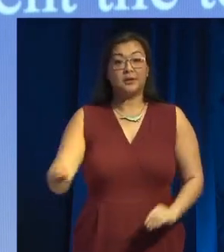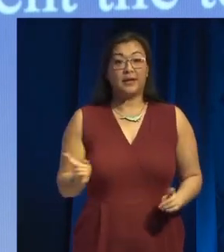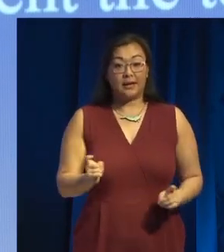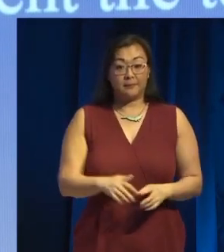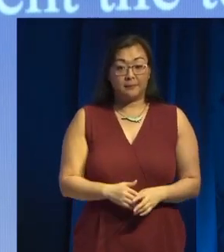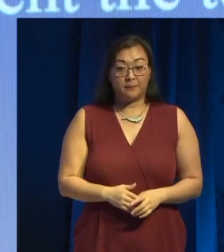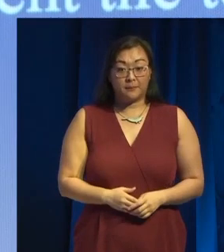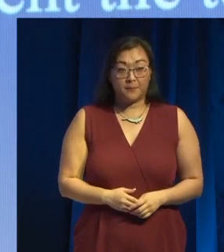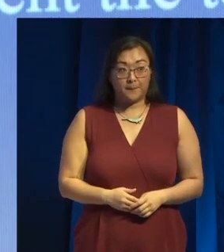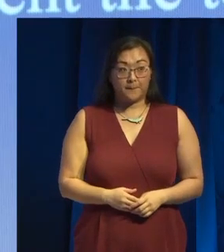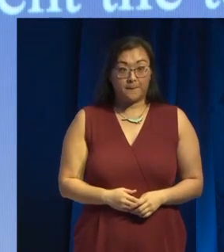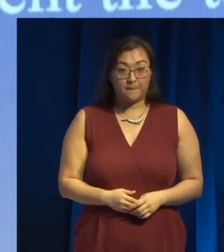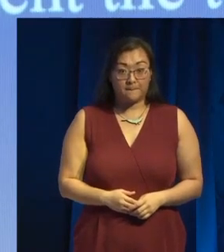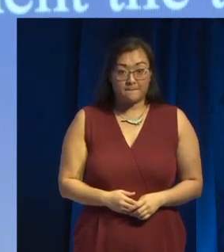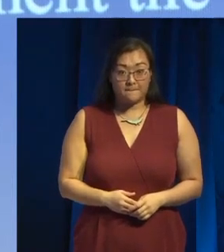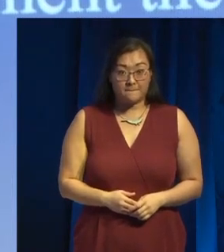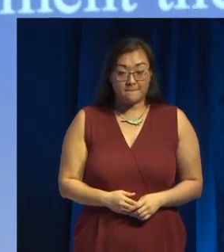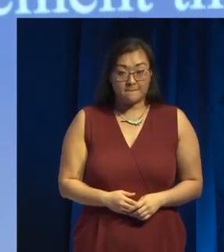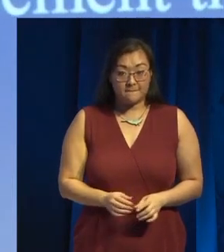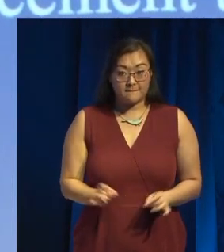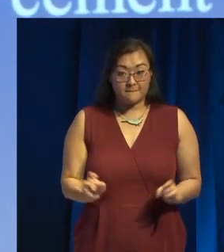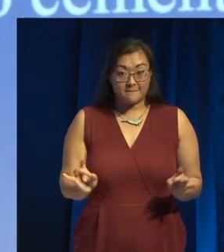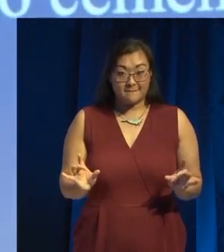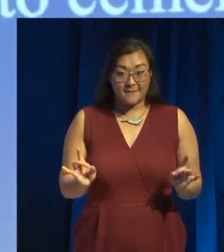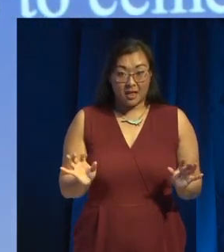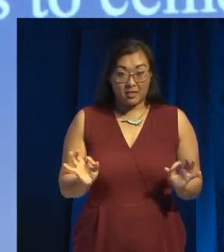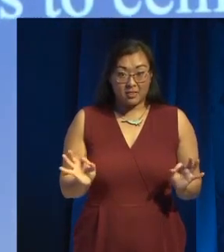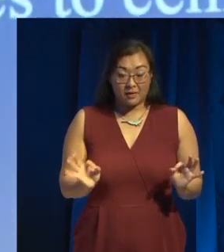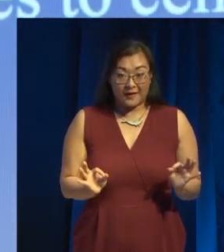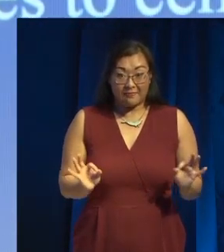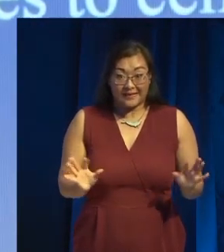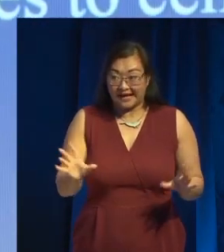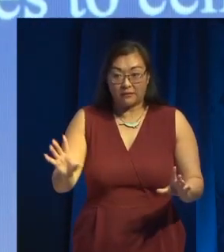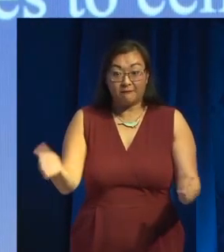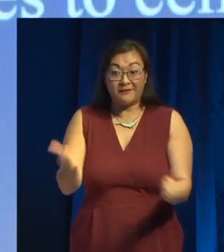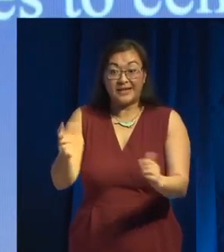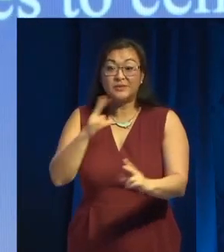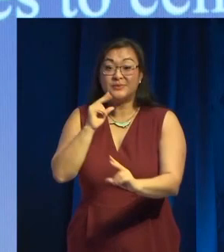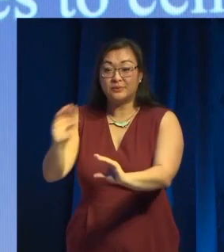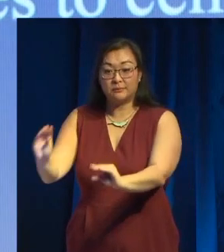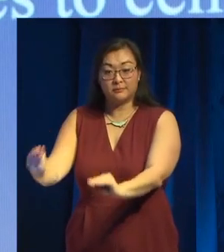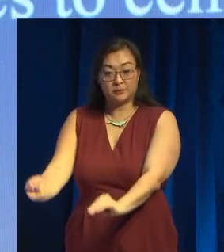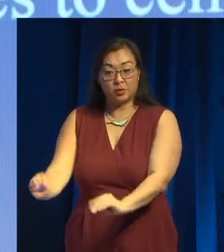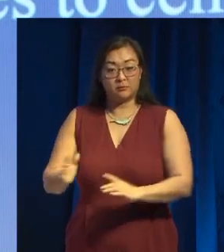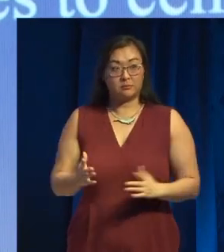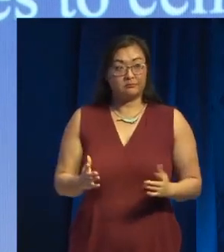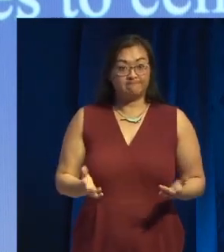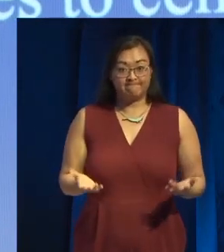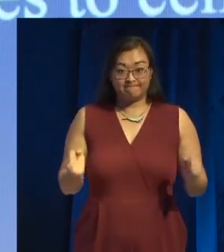You've got to hold everything in your head at this point. There's nothing you can just quickly check back on screen. There's nothing you can go and do. It's just dead air.